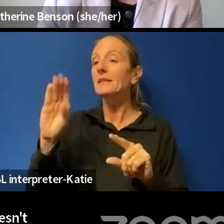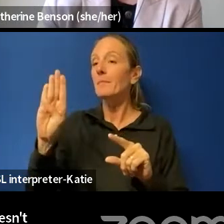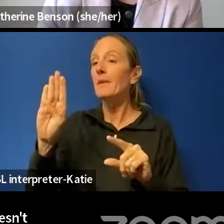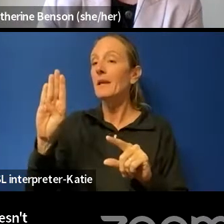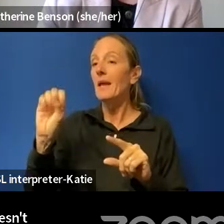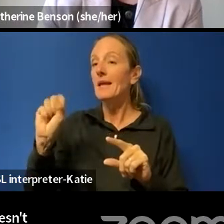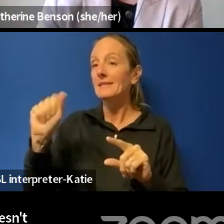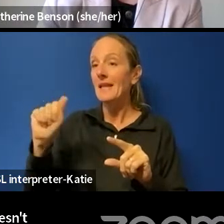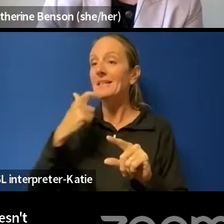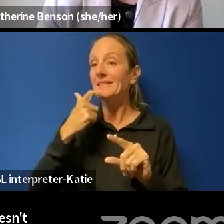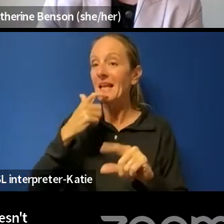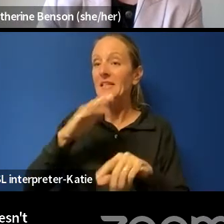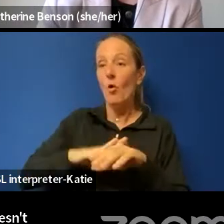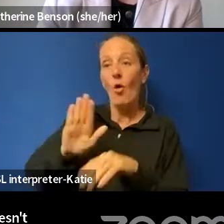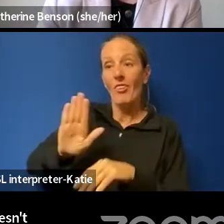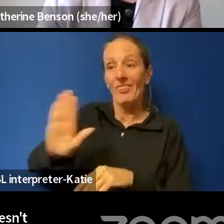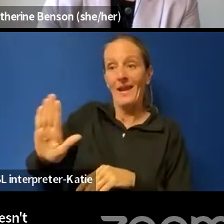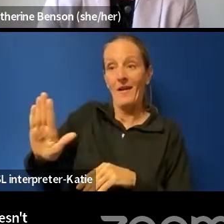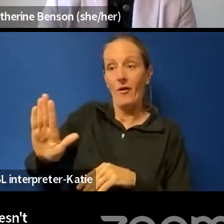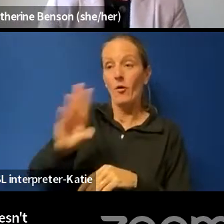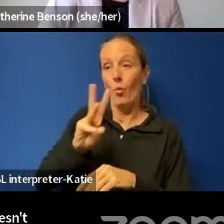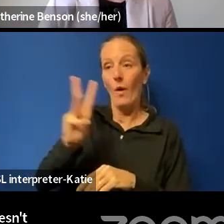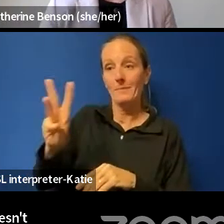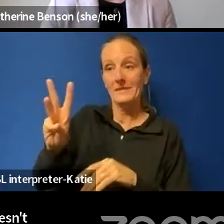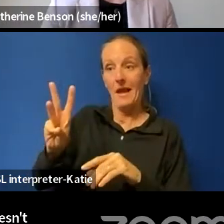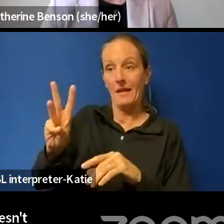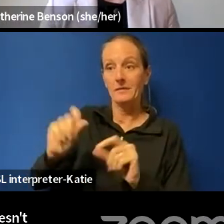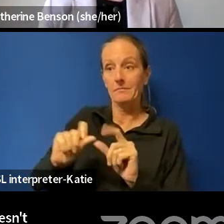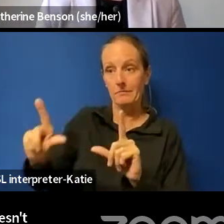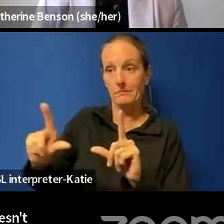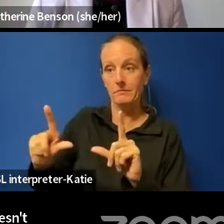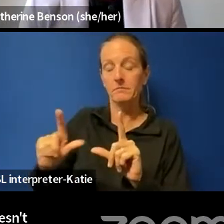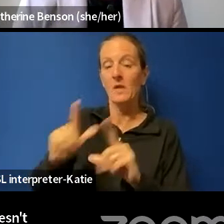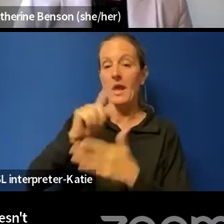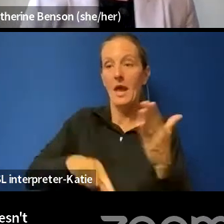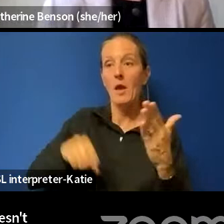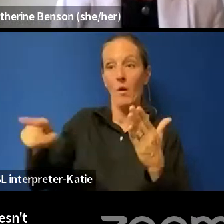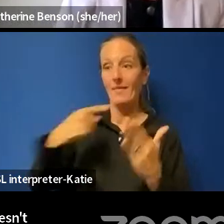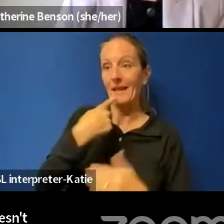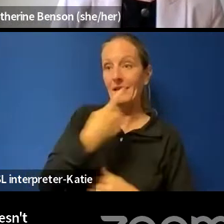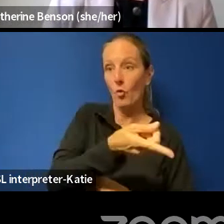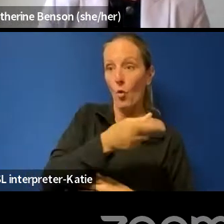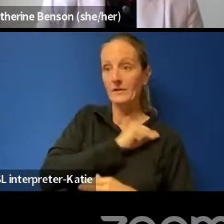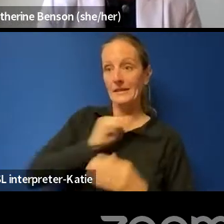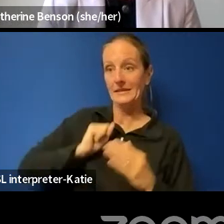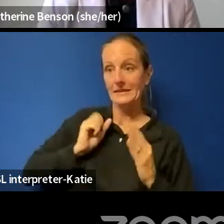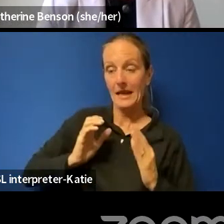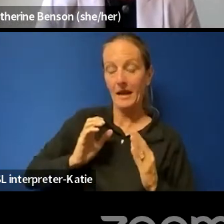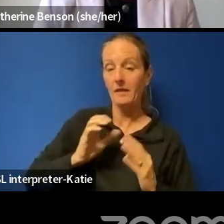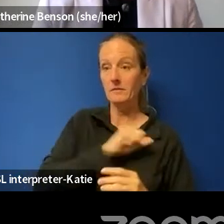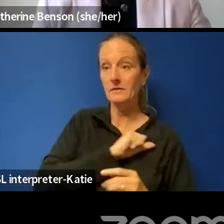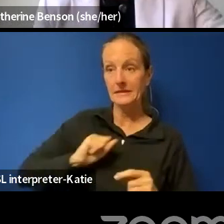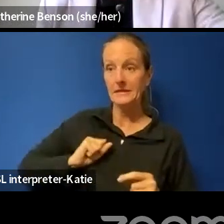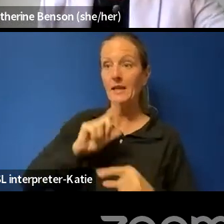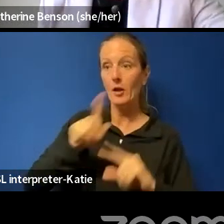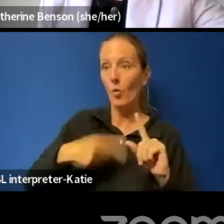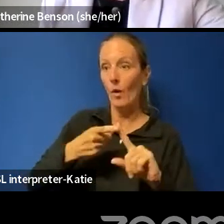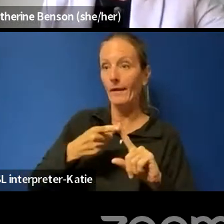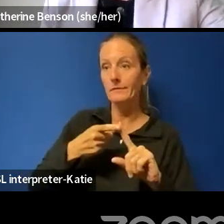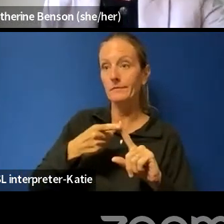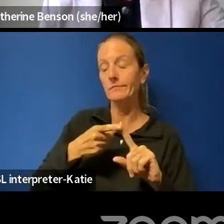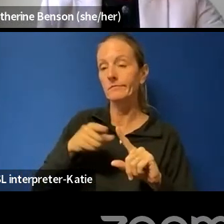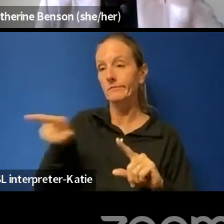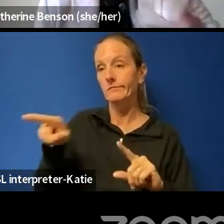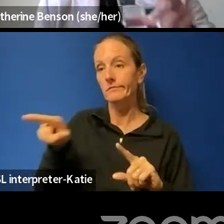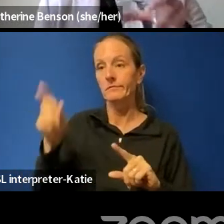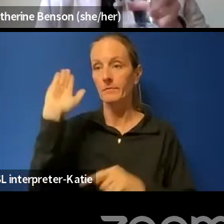website, um, and what they were telling the Senate, um, when they presented, uh,